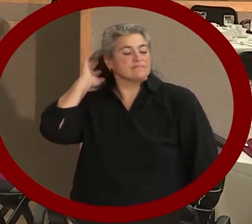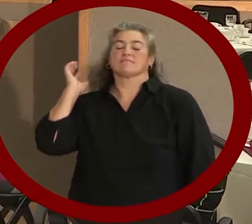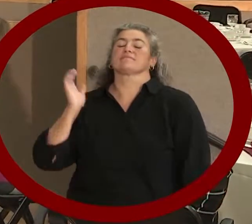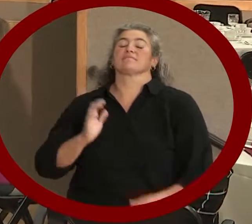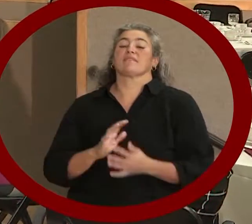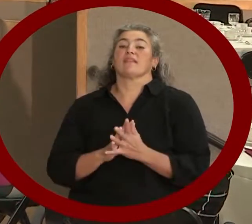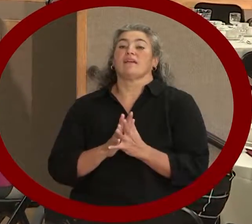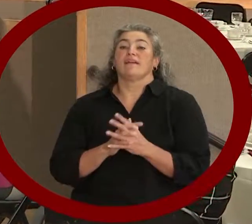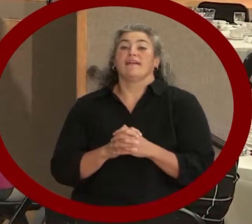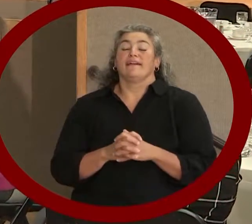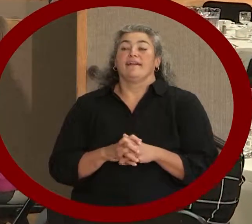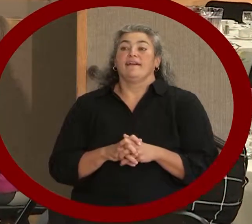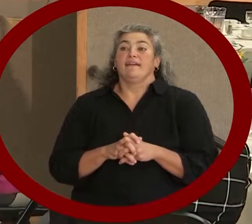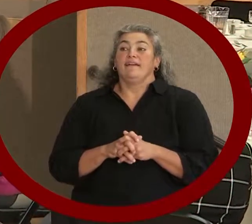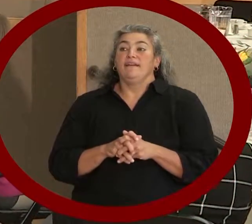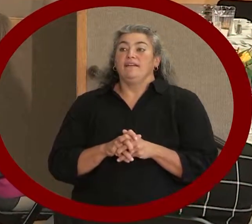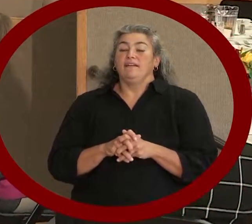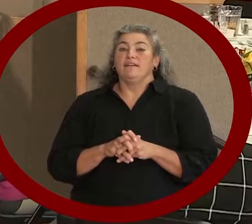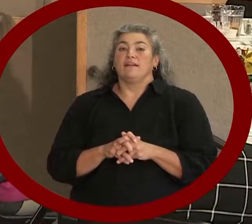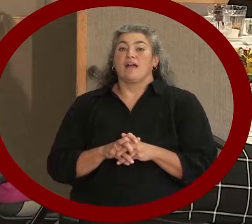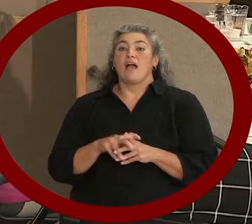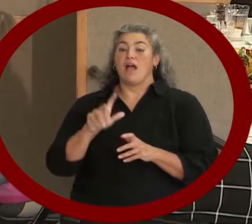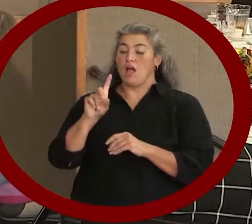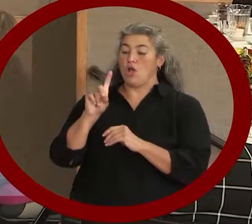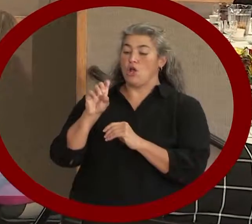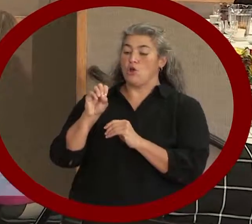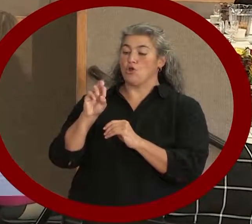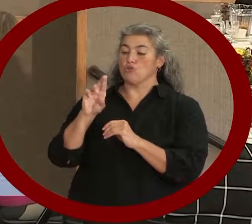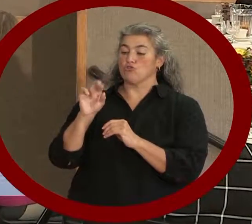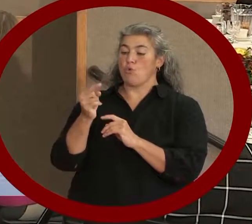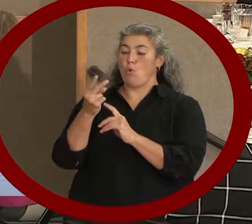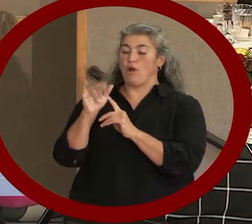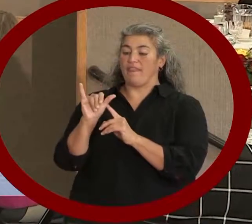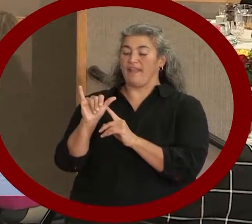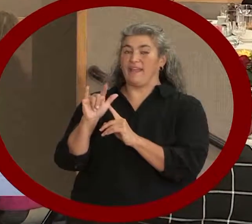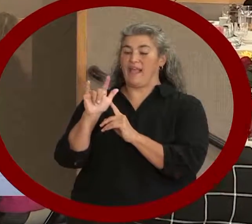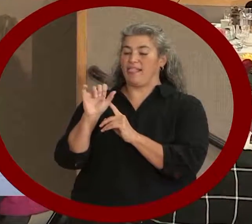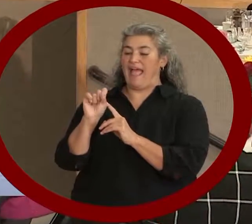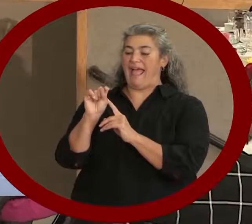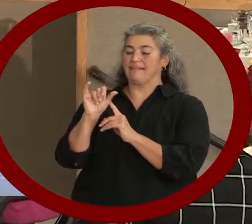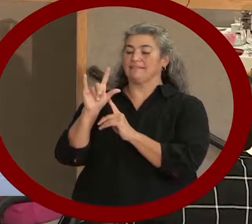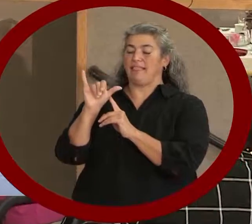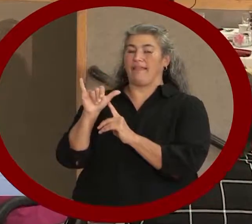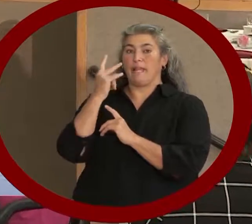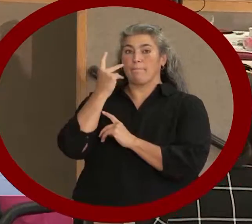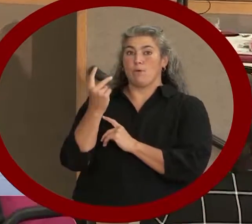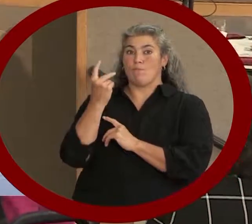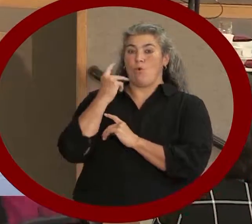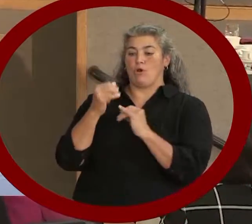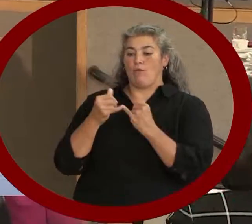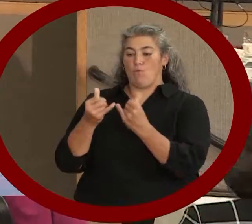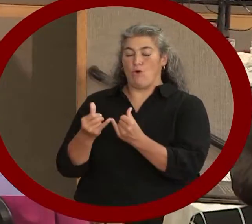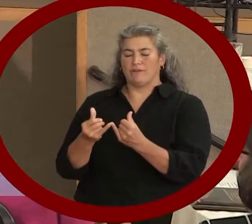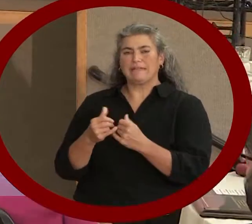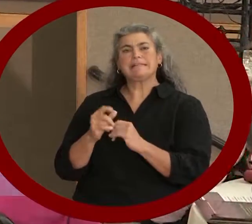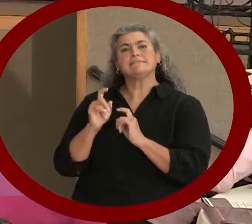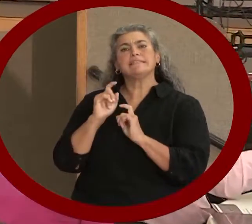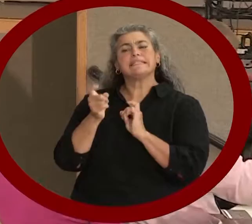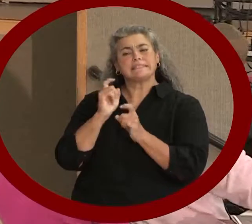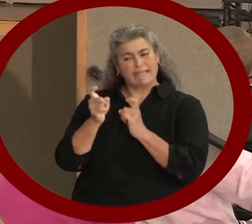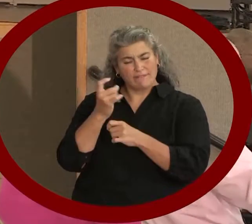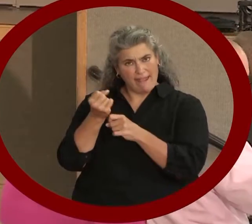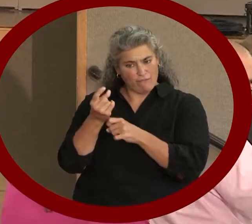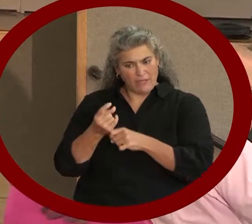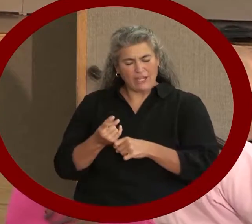The Dorothy Lassley Memorial Award is given every year to a person with a disability who is an active voice in the